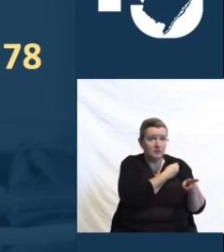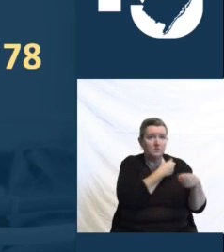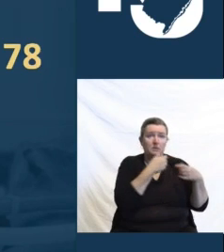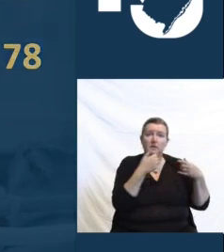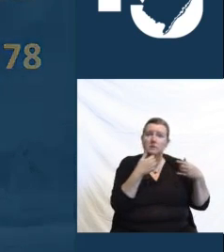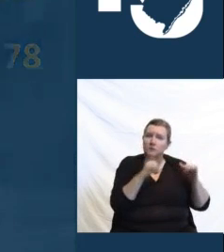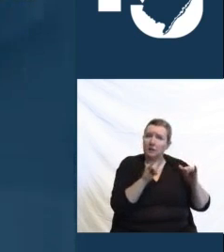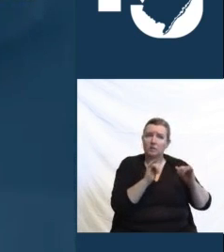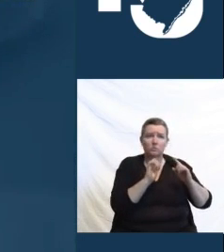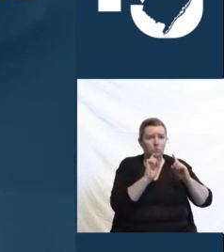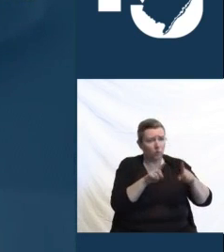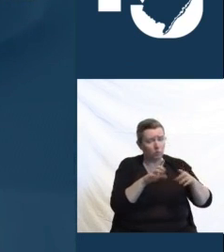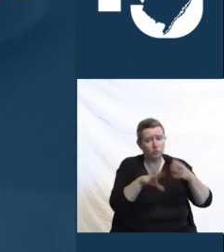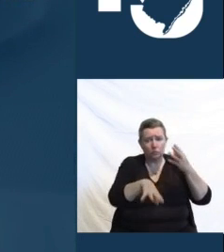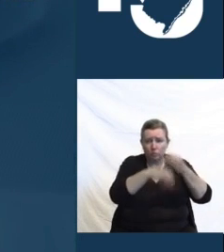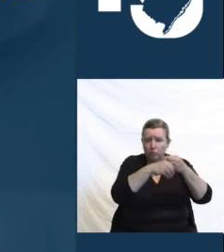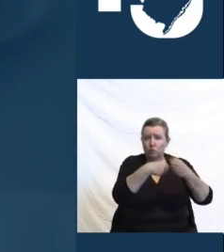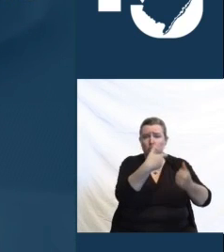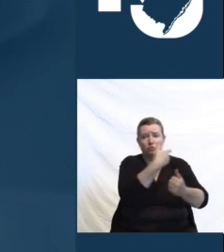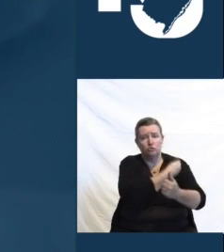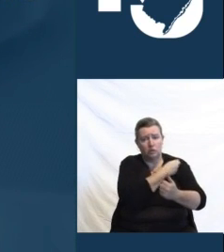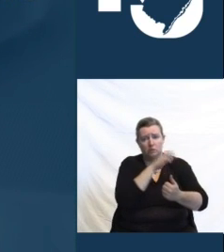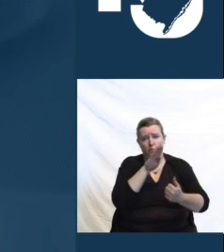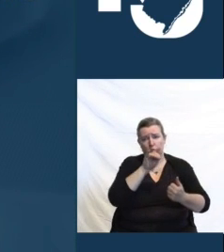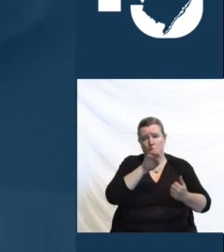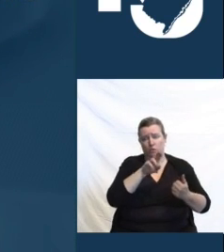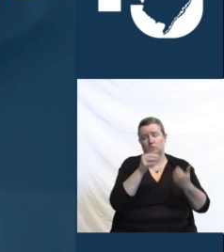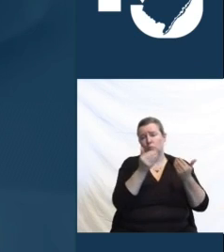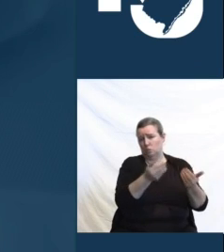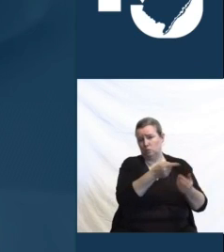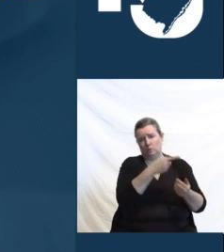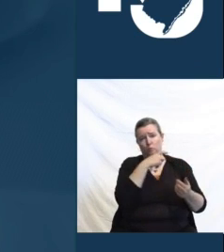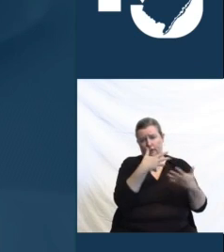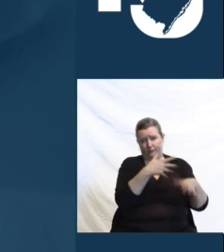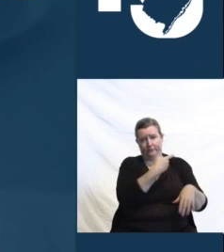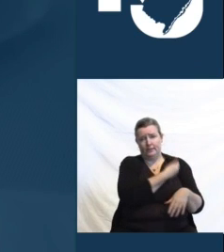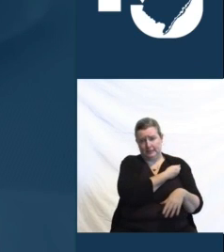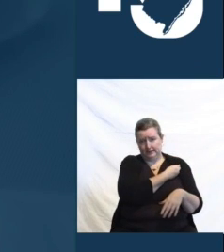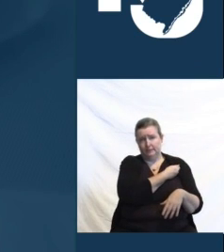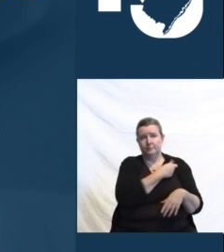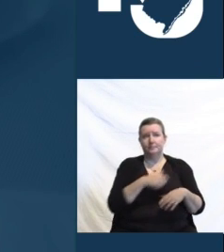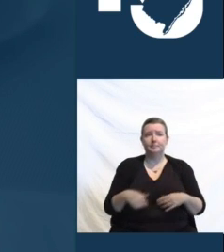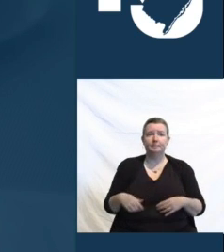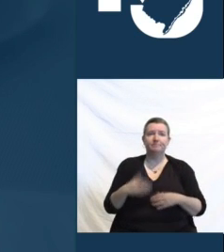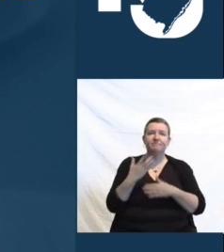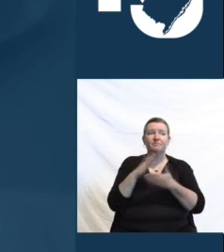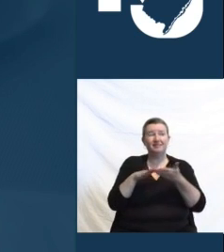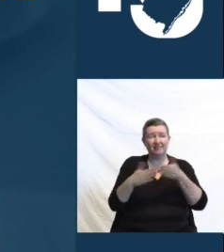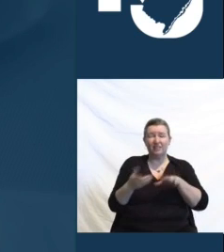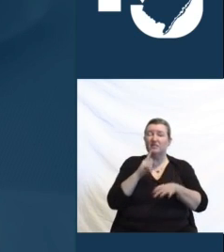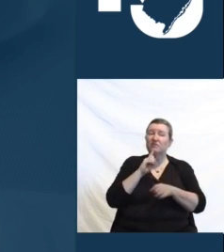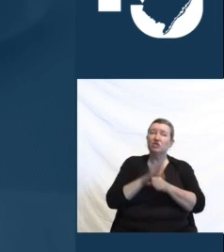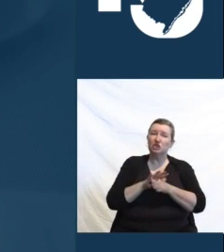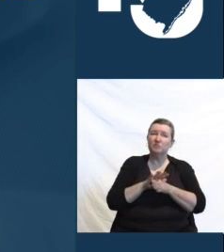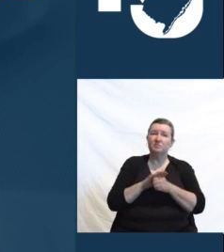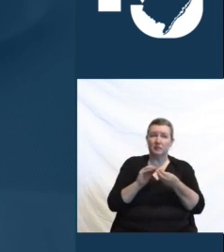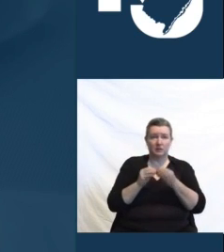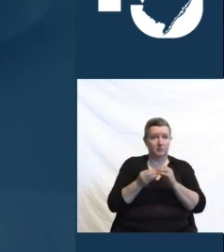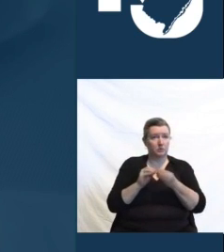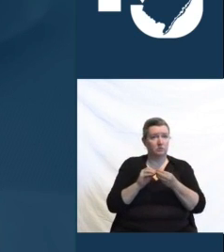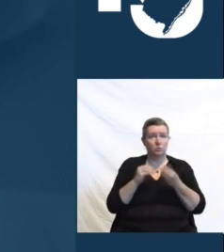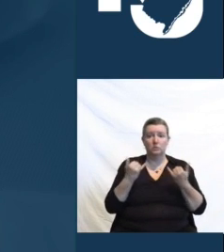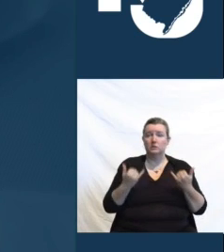here are today's newly confirmed, sadly, deaths. Again, these numbers are being fueled in the here and now